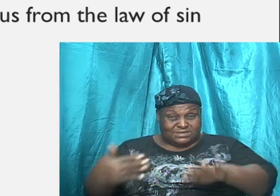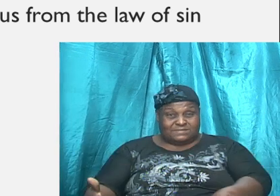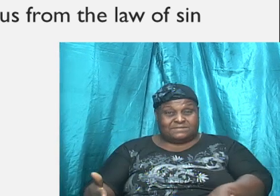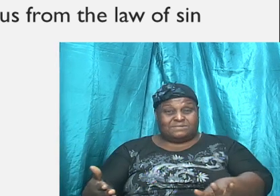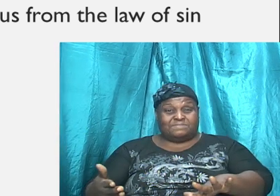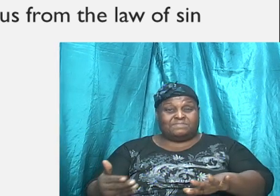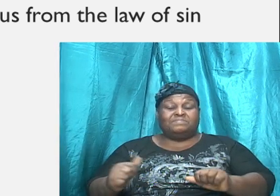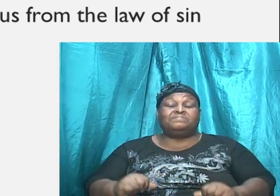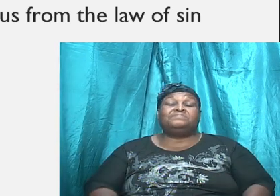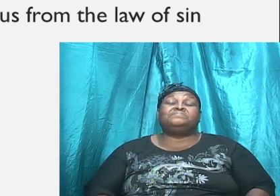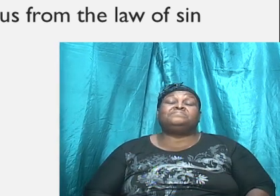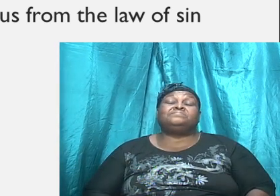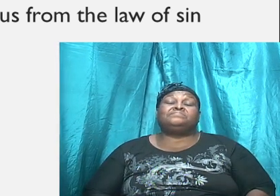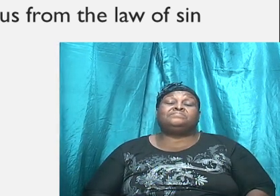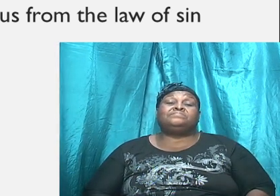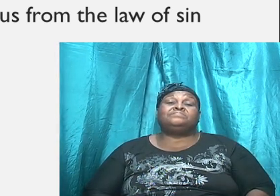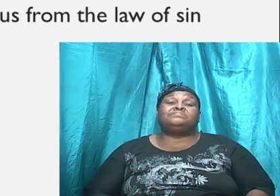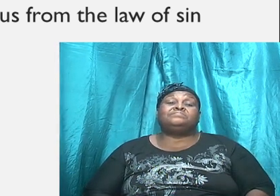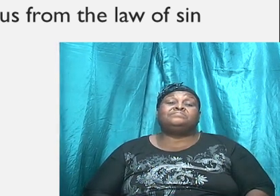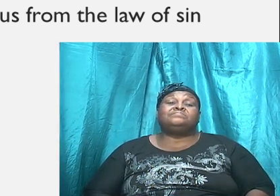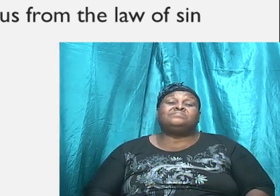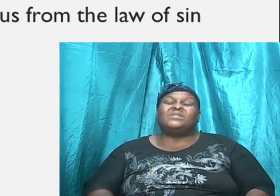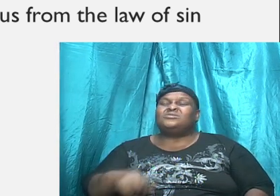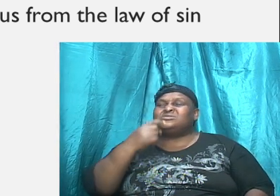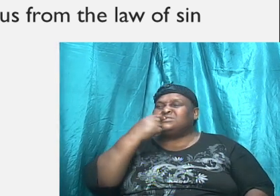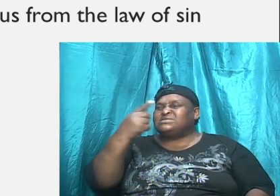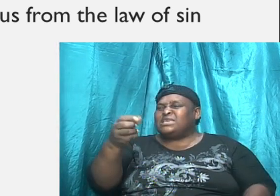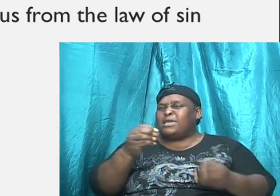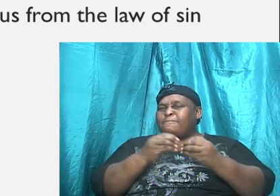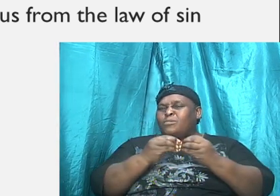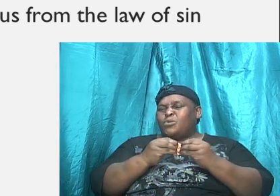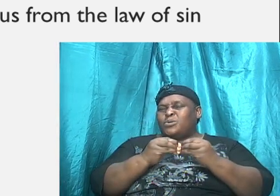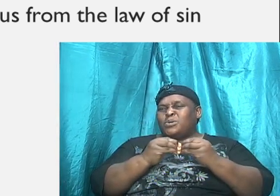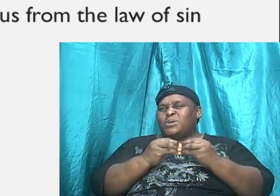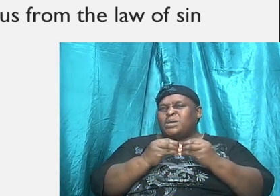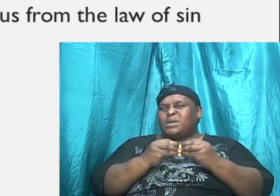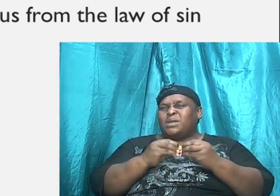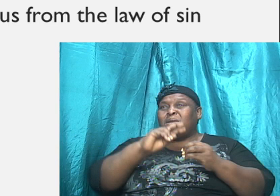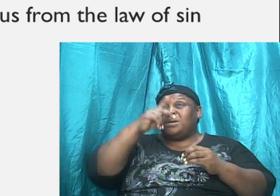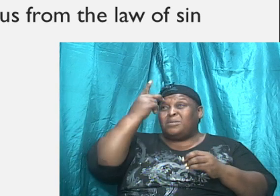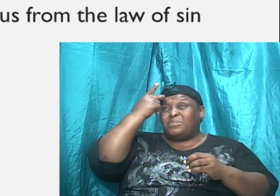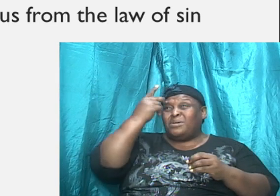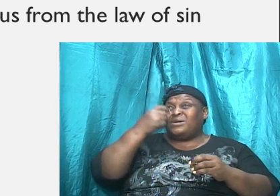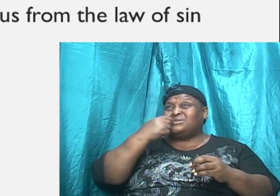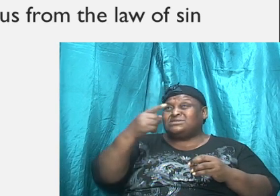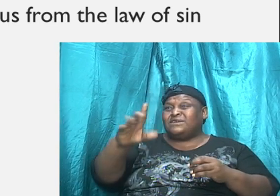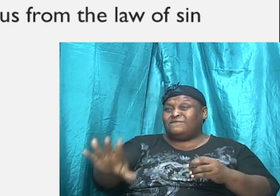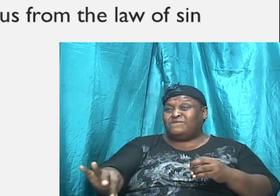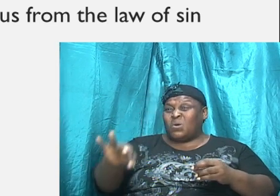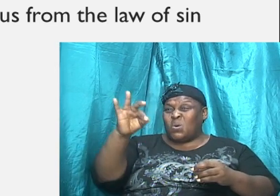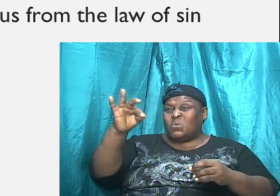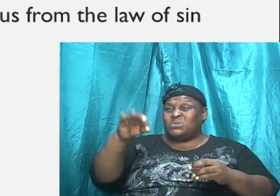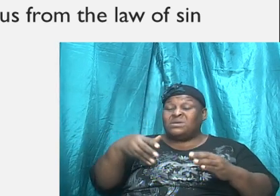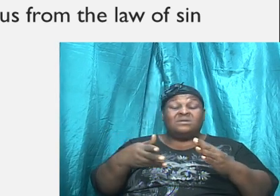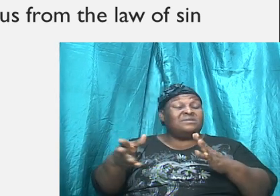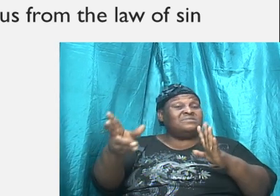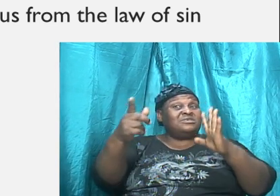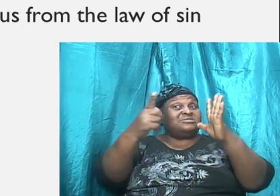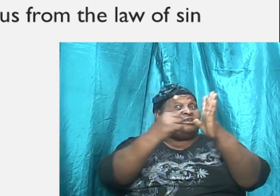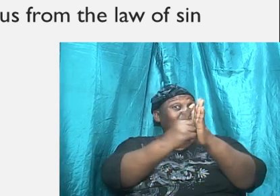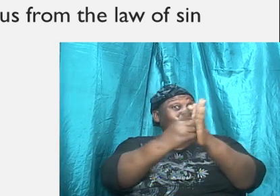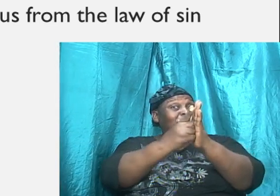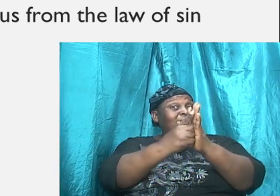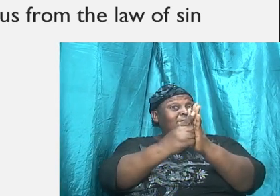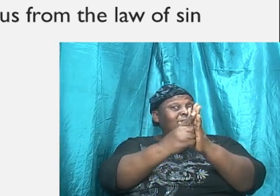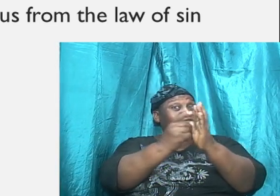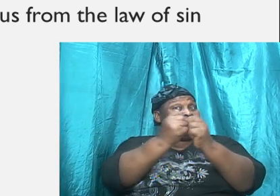And, you know, just to elaborate on this a little more, you know, because Paul said that he found that there is a law within him, a